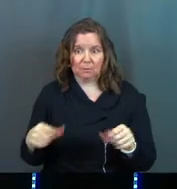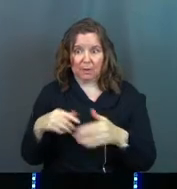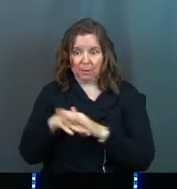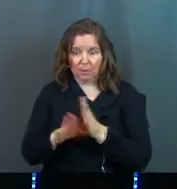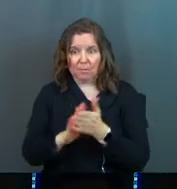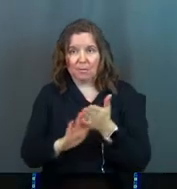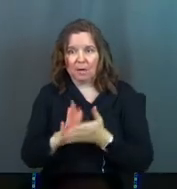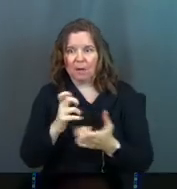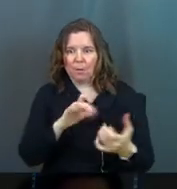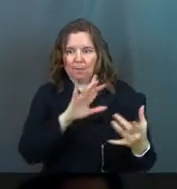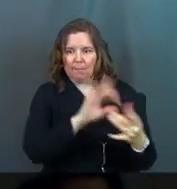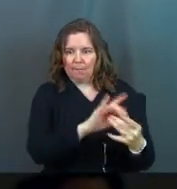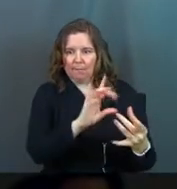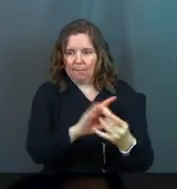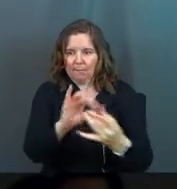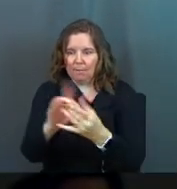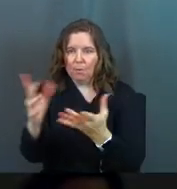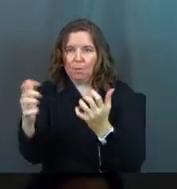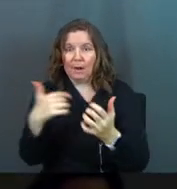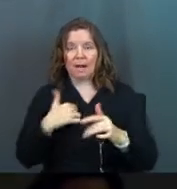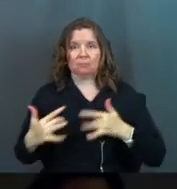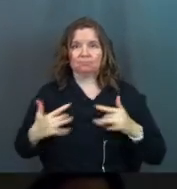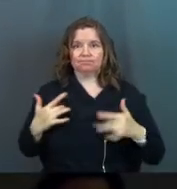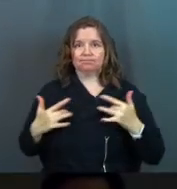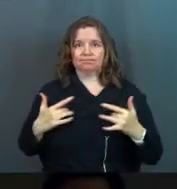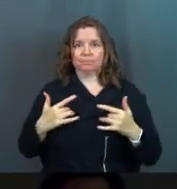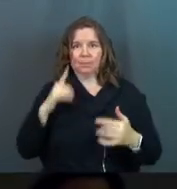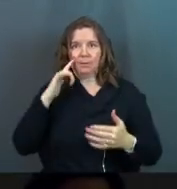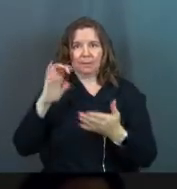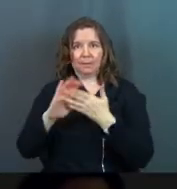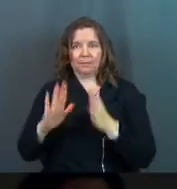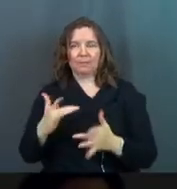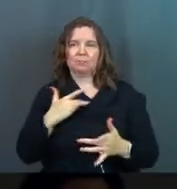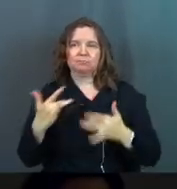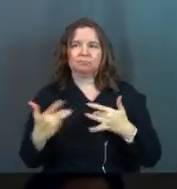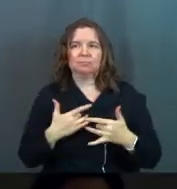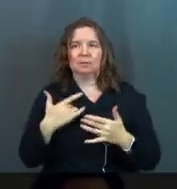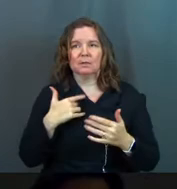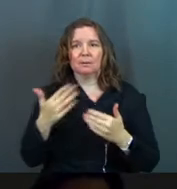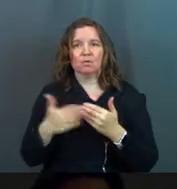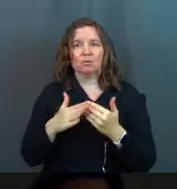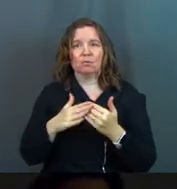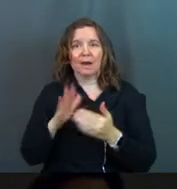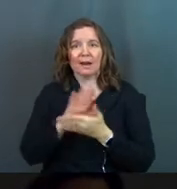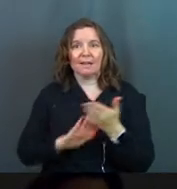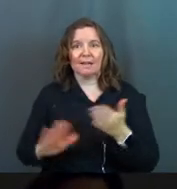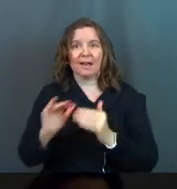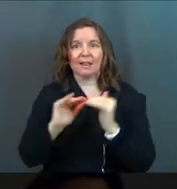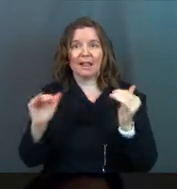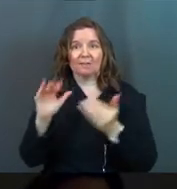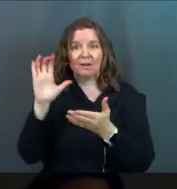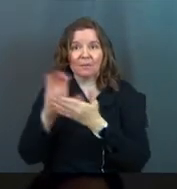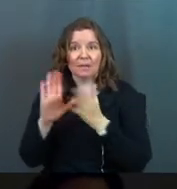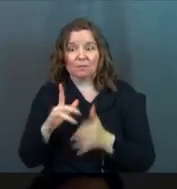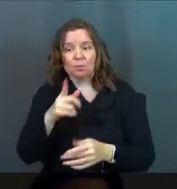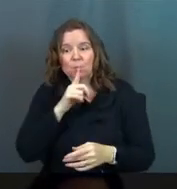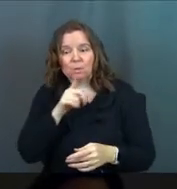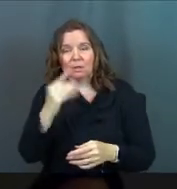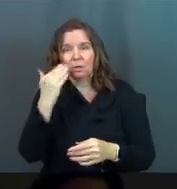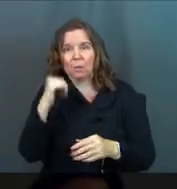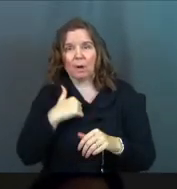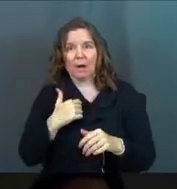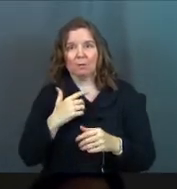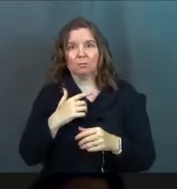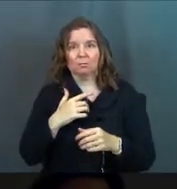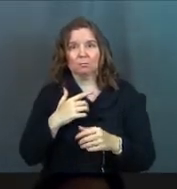And I just wanted connection, and I was excited to be a believer, and I was excited to be around college-level believers who really knew